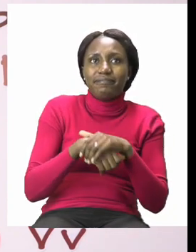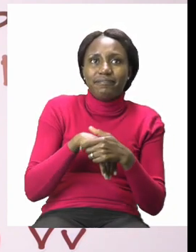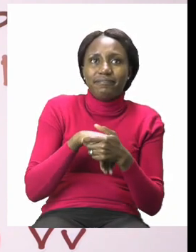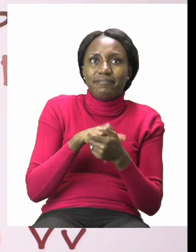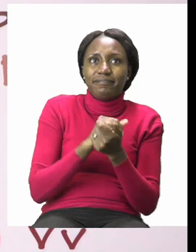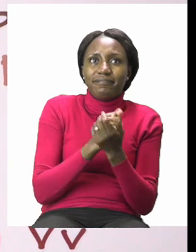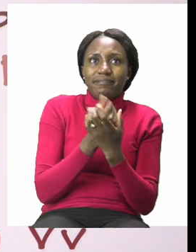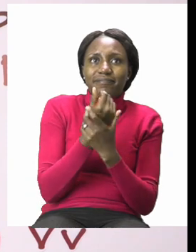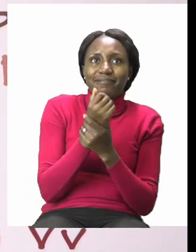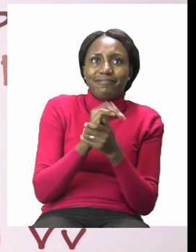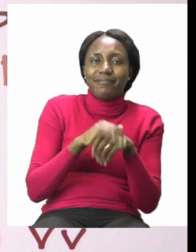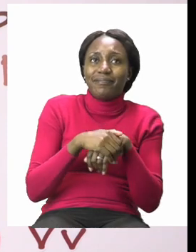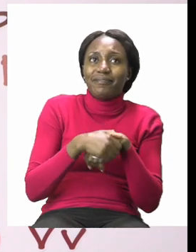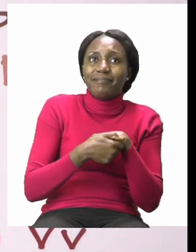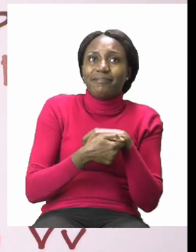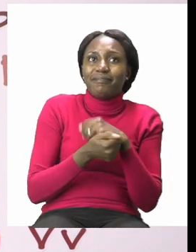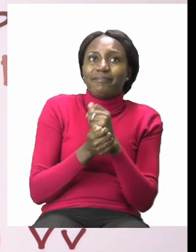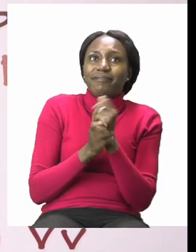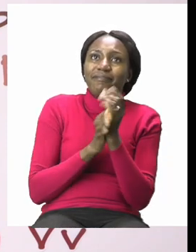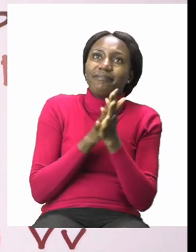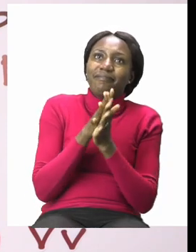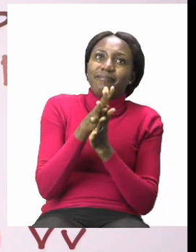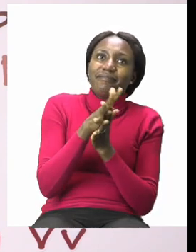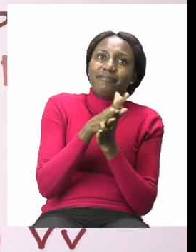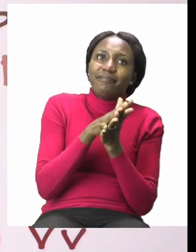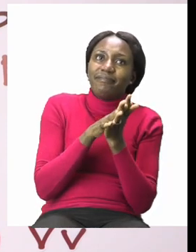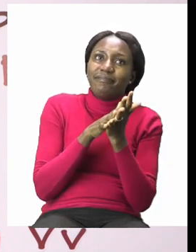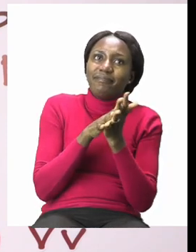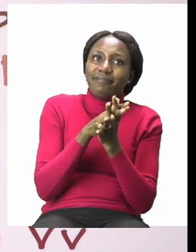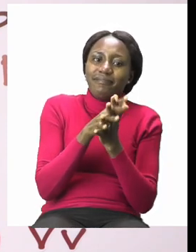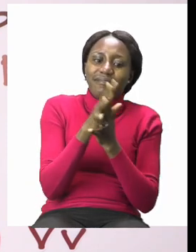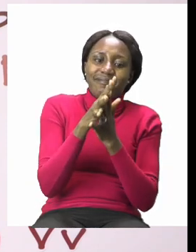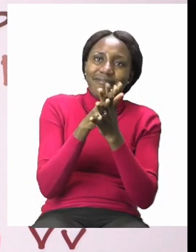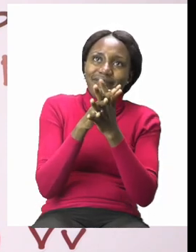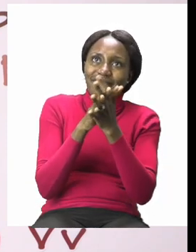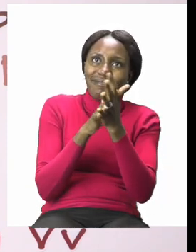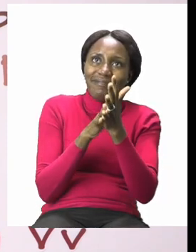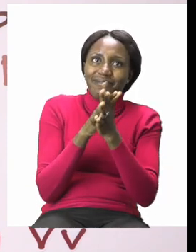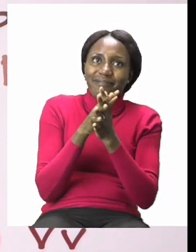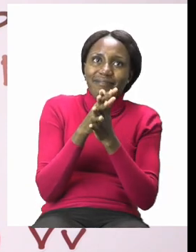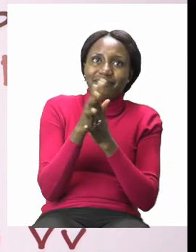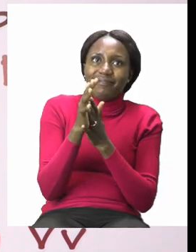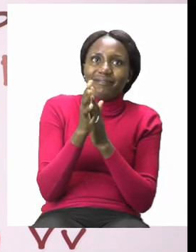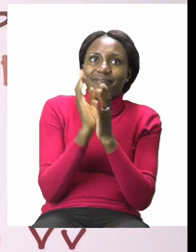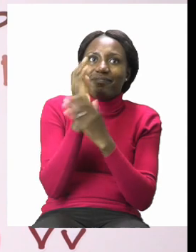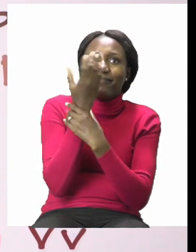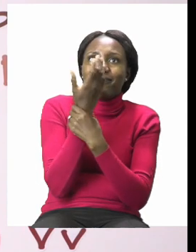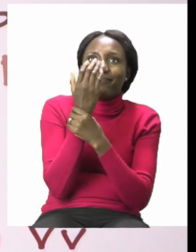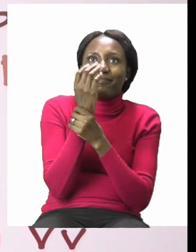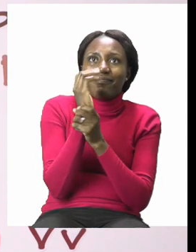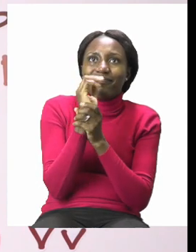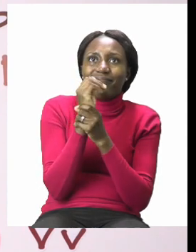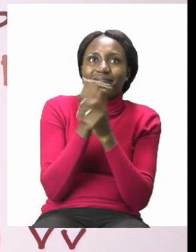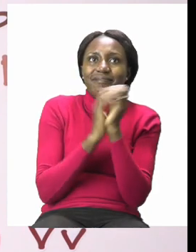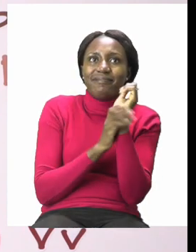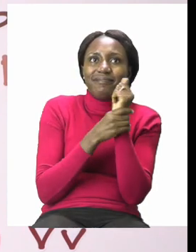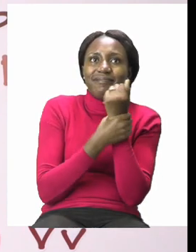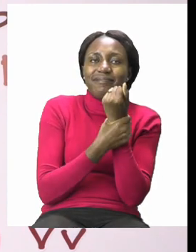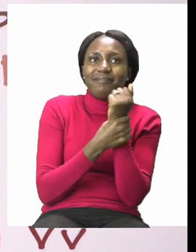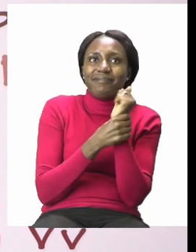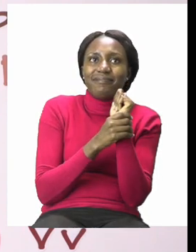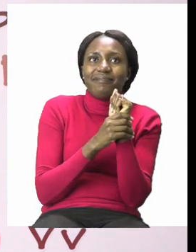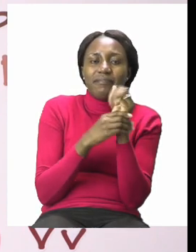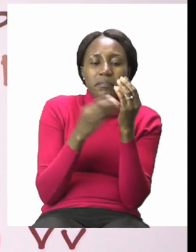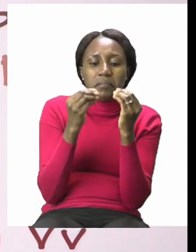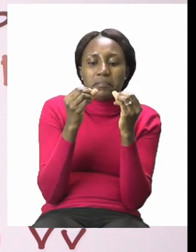Good job. In between our fingers. On our wrists. And